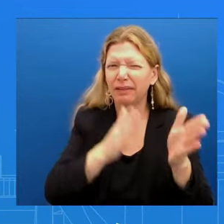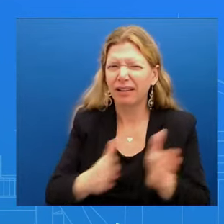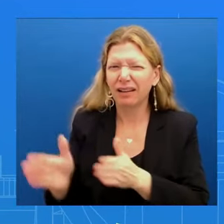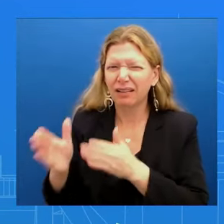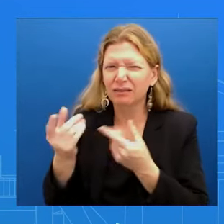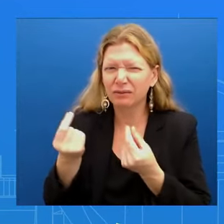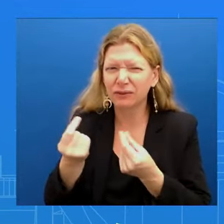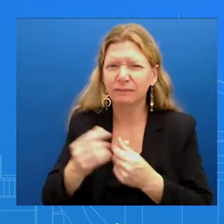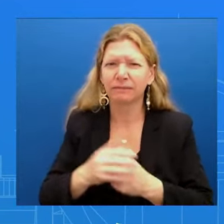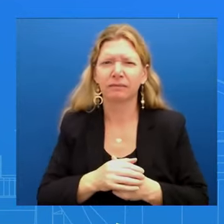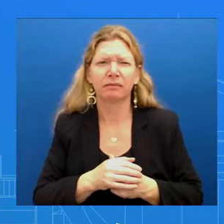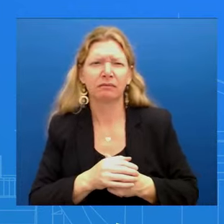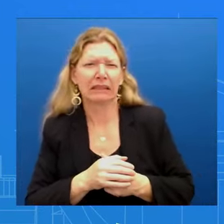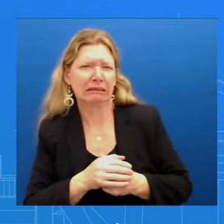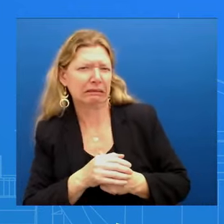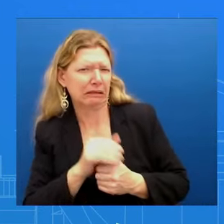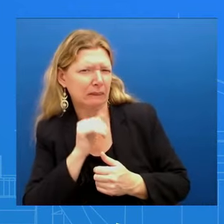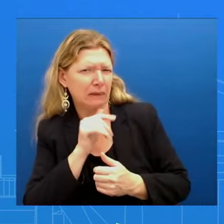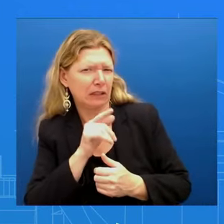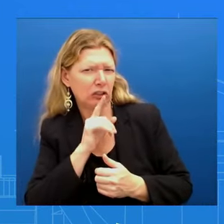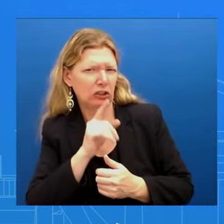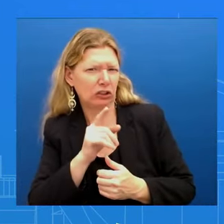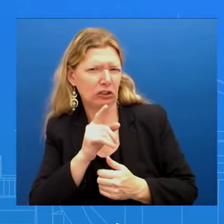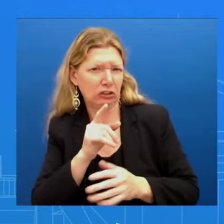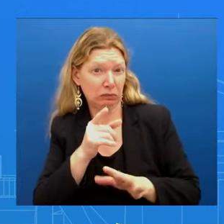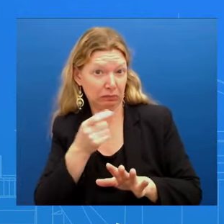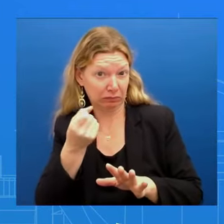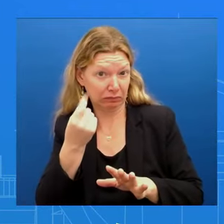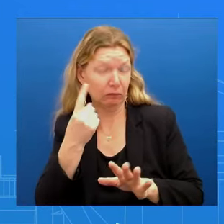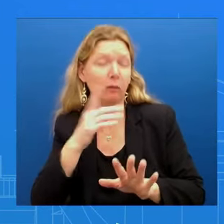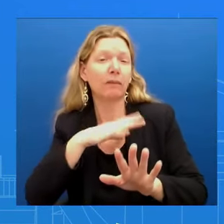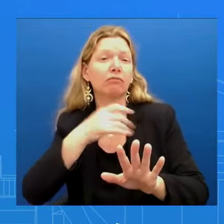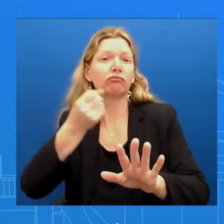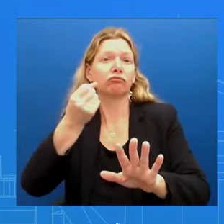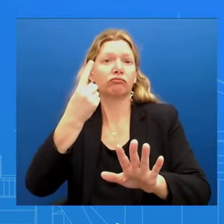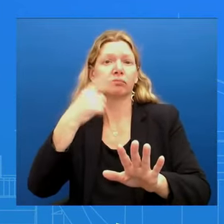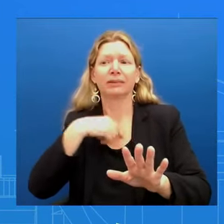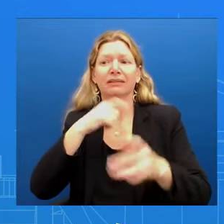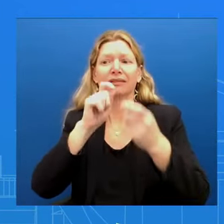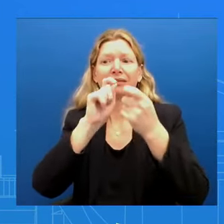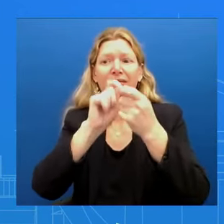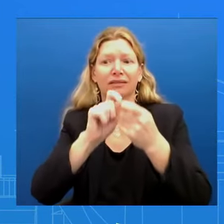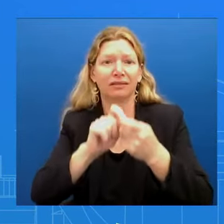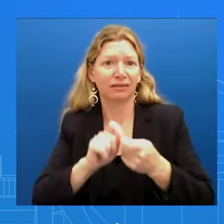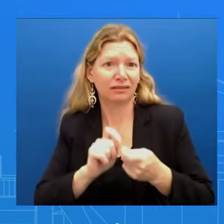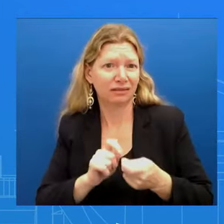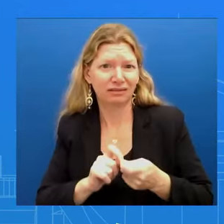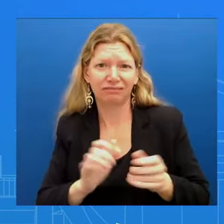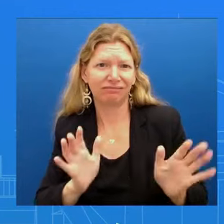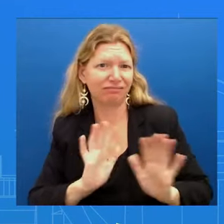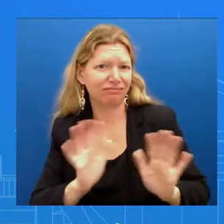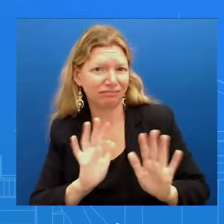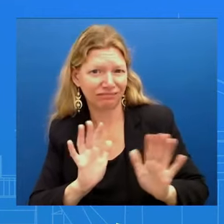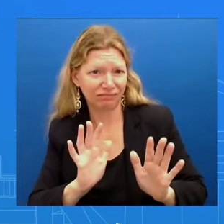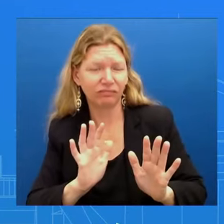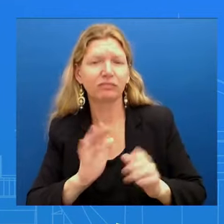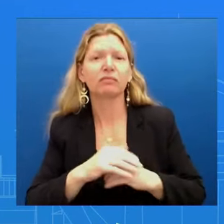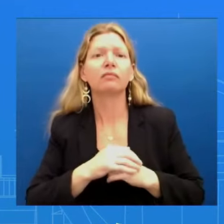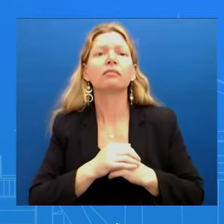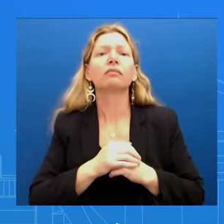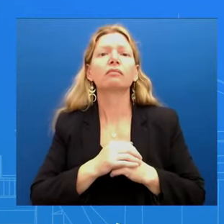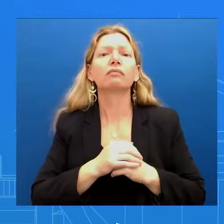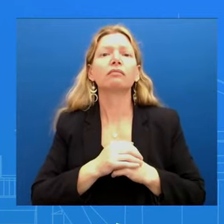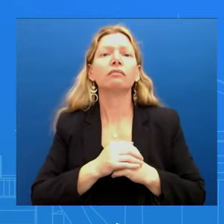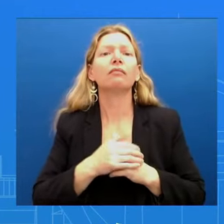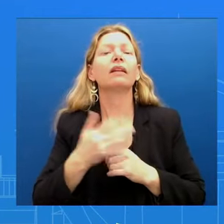negotiations We do believe as I've said before that there has been constructive progress towards trying to get a deal in place for an